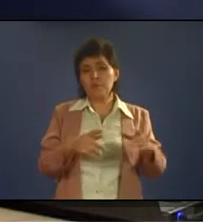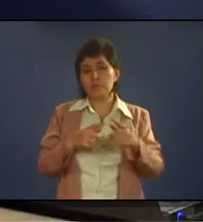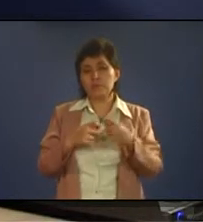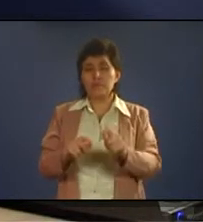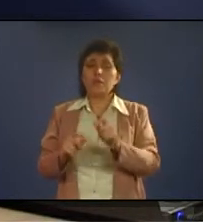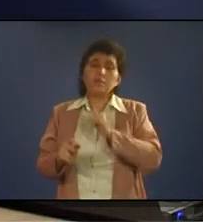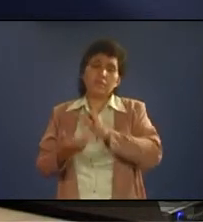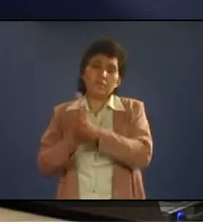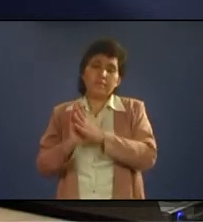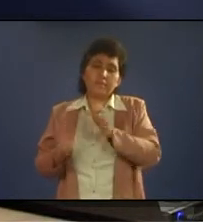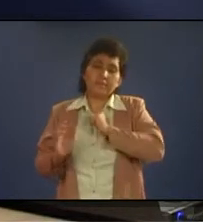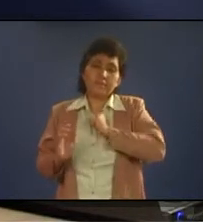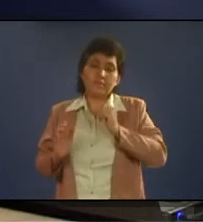Now, how do you differentiate between, are you going to...